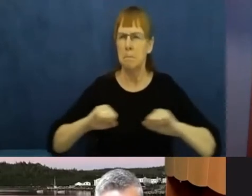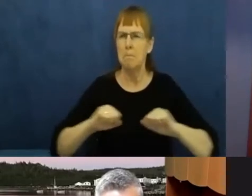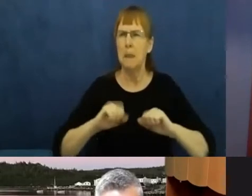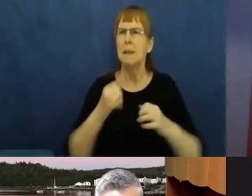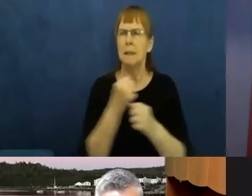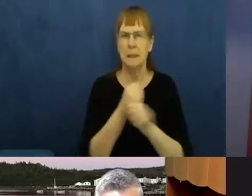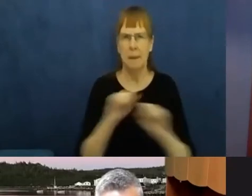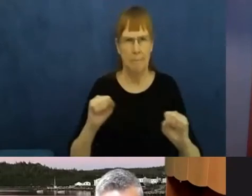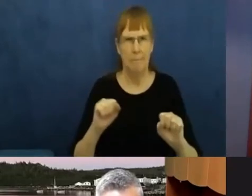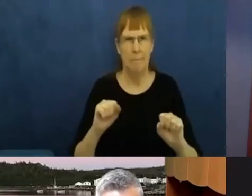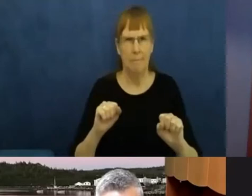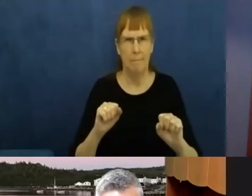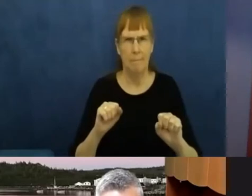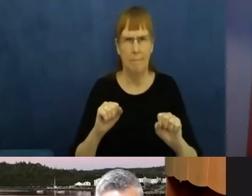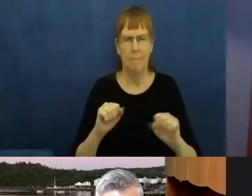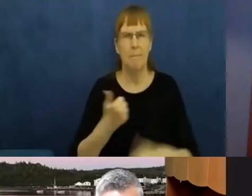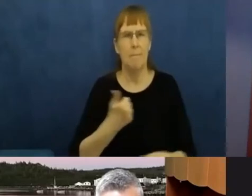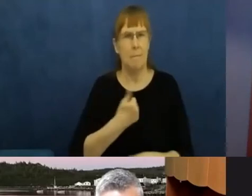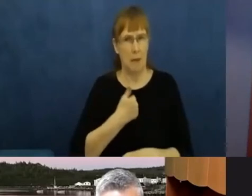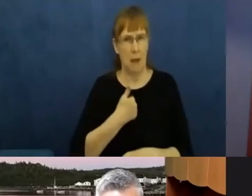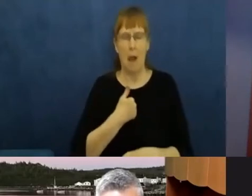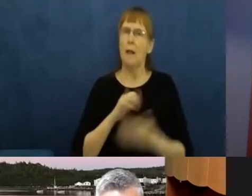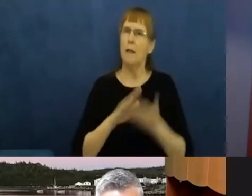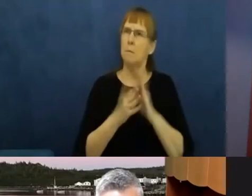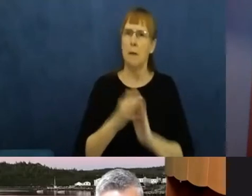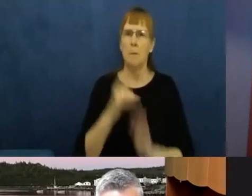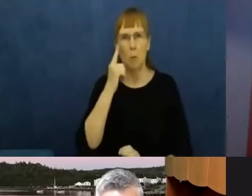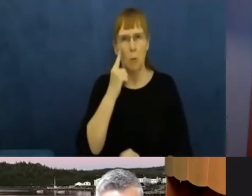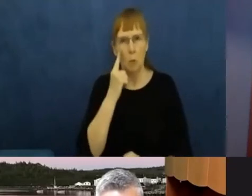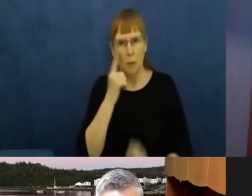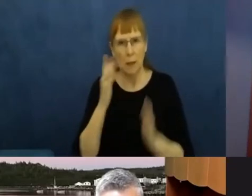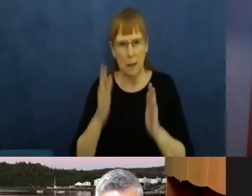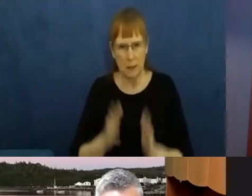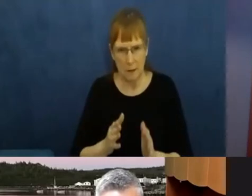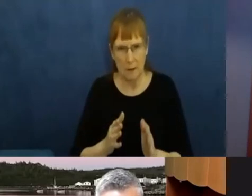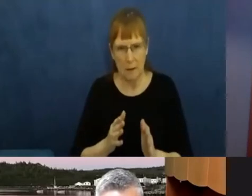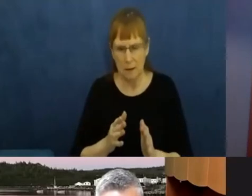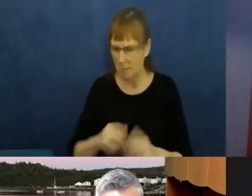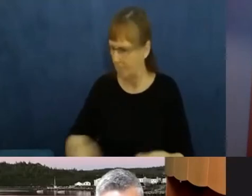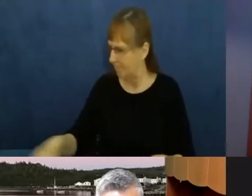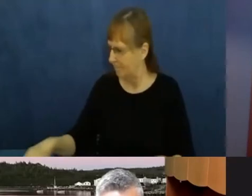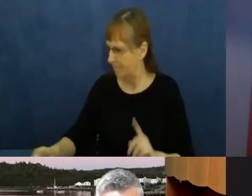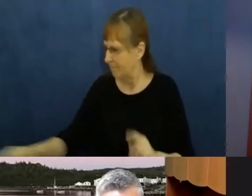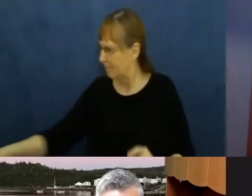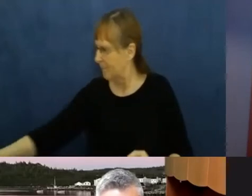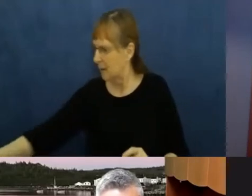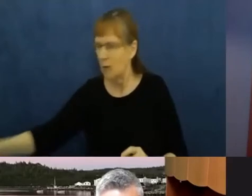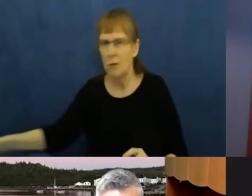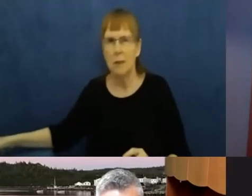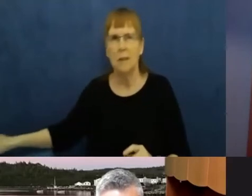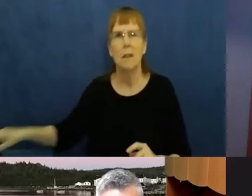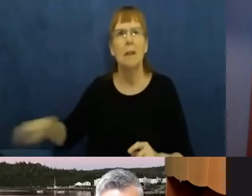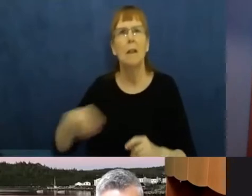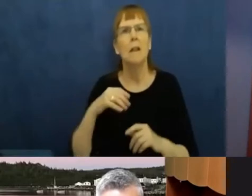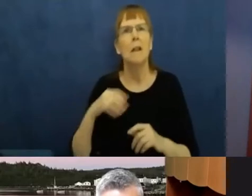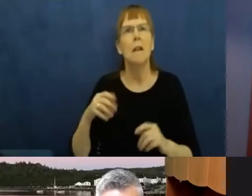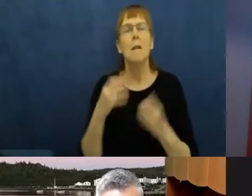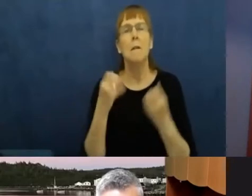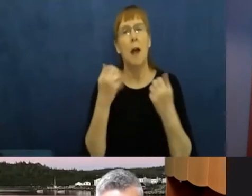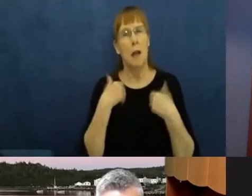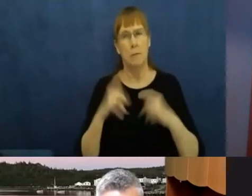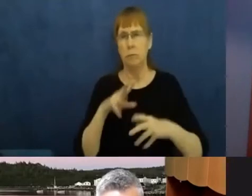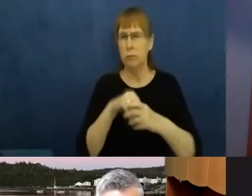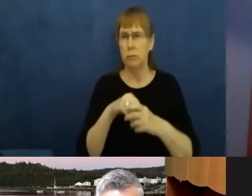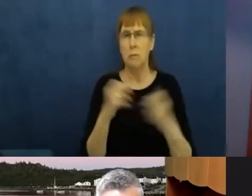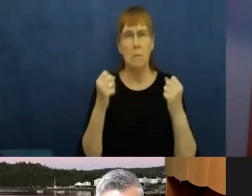with Indigenous people, simply bear witness. And that is what I do by my attendance at many ceremonies.